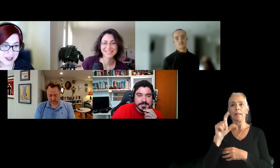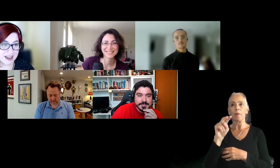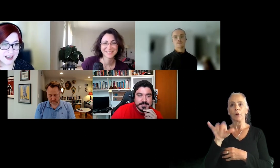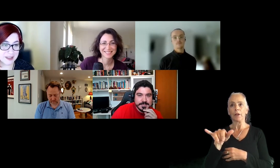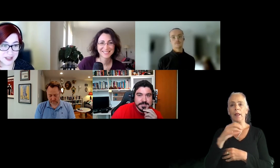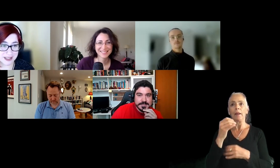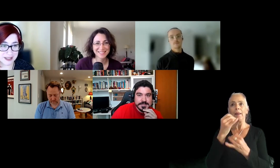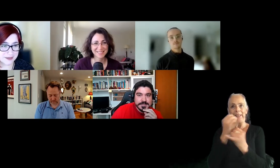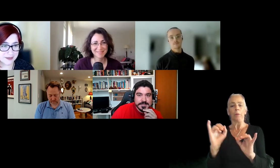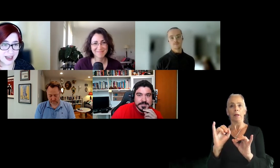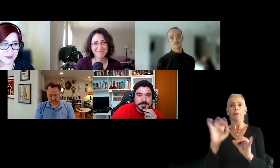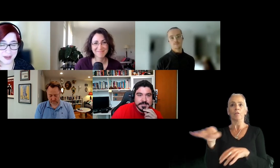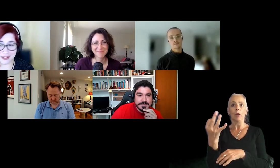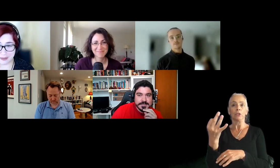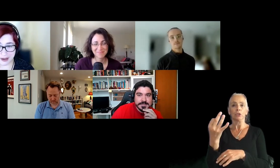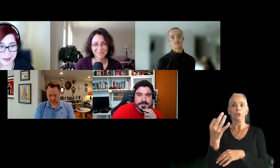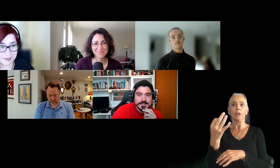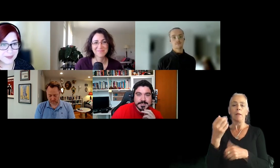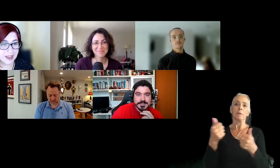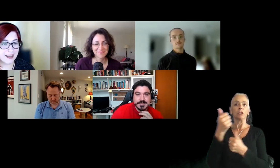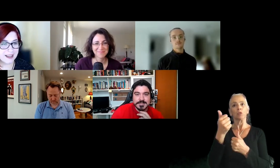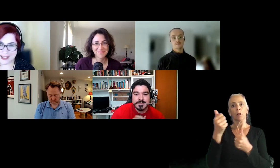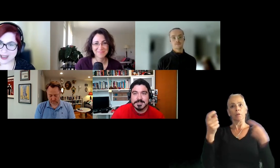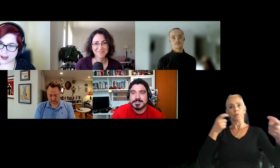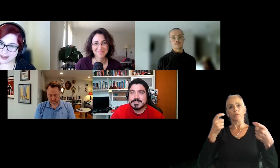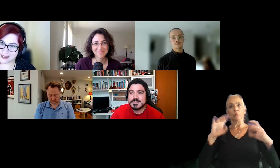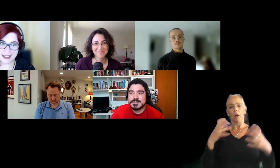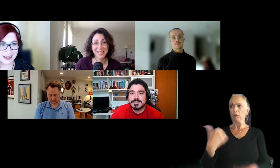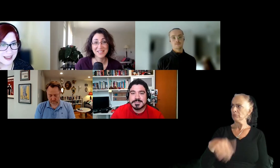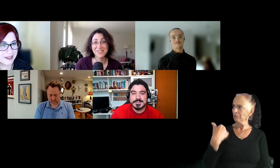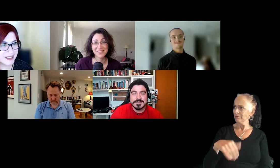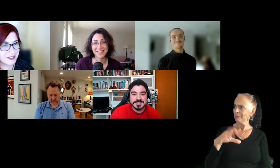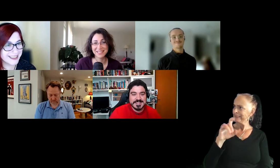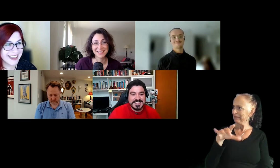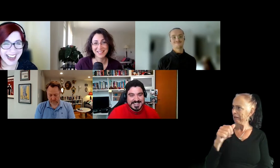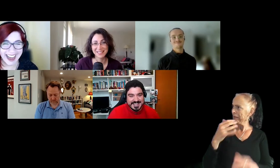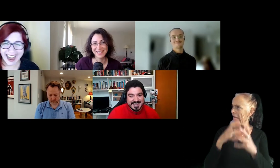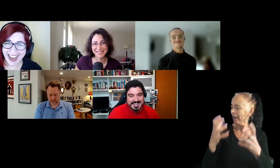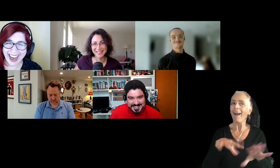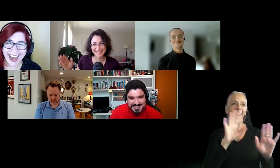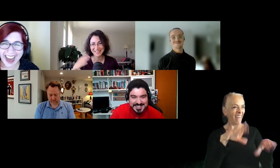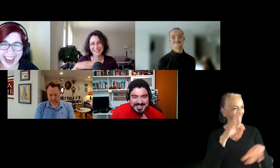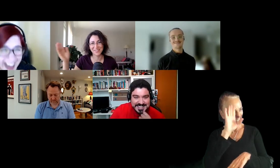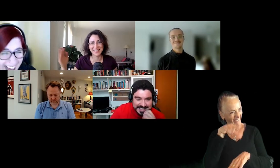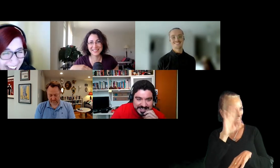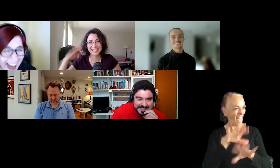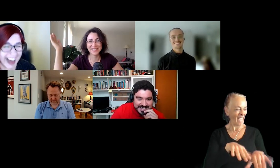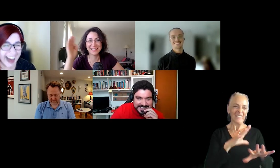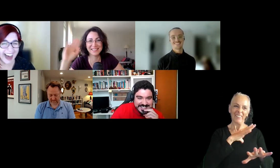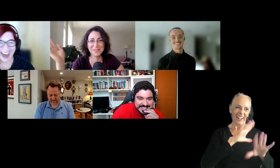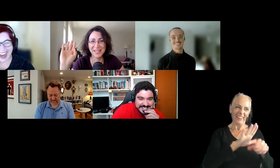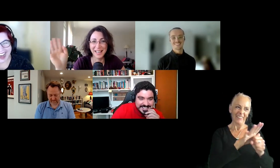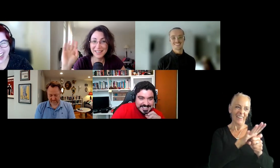French administrative regulatory body. That's a lot of Celia. I know, you can just see how you like this. It's fine.